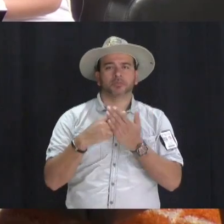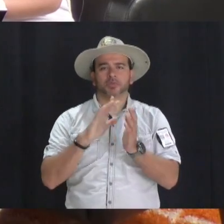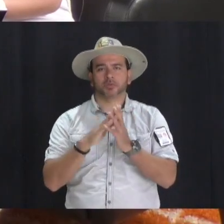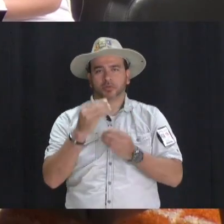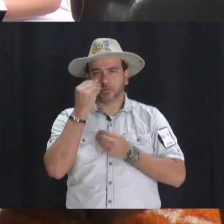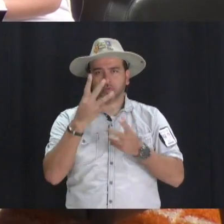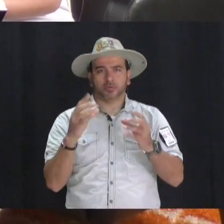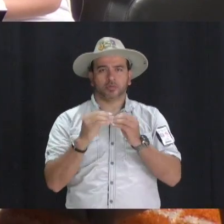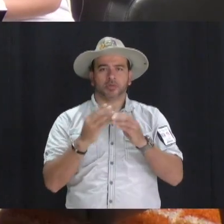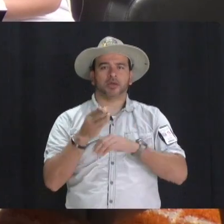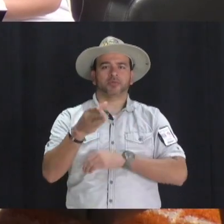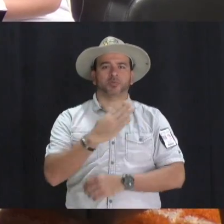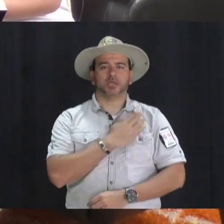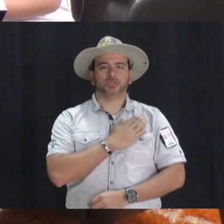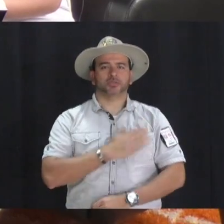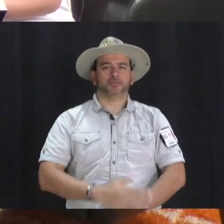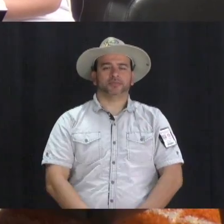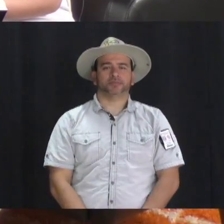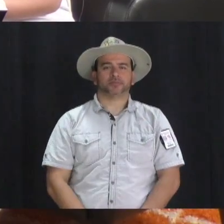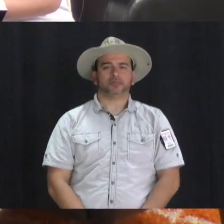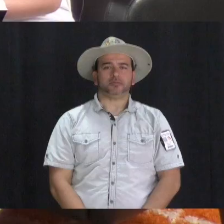news. All this and more coming up right after the pledge.